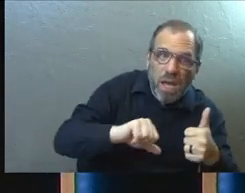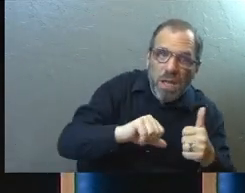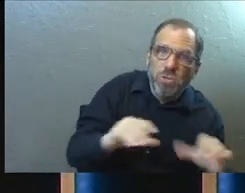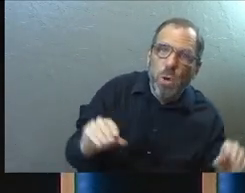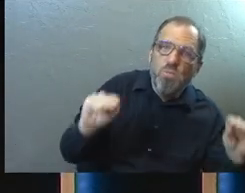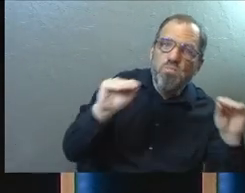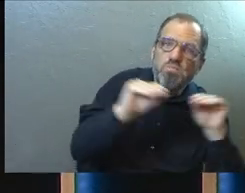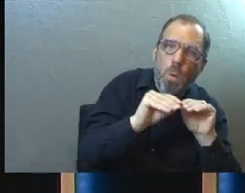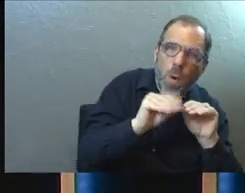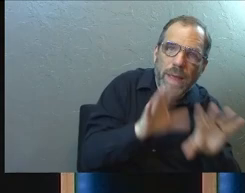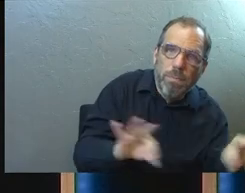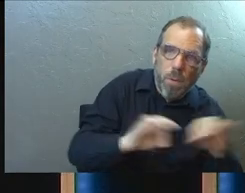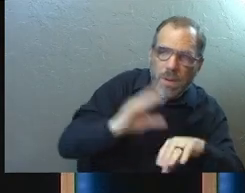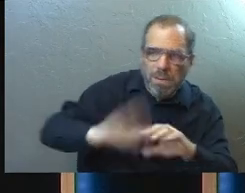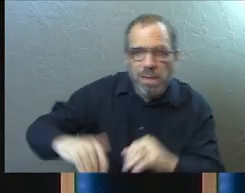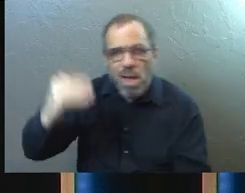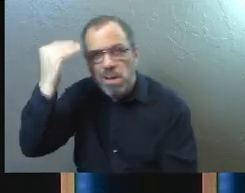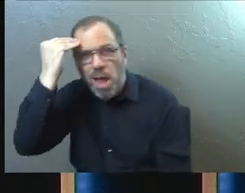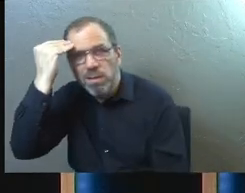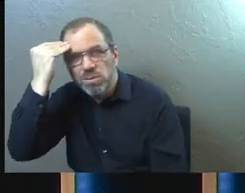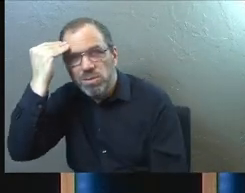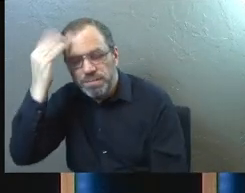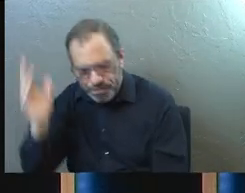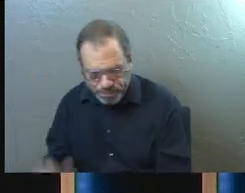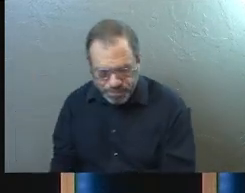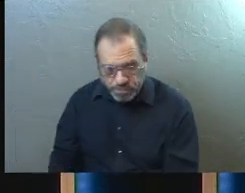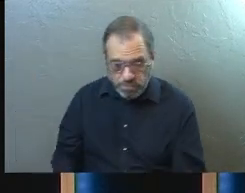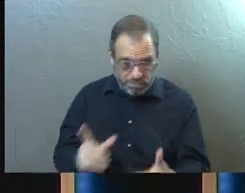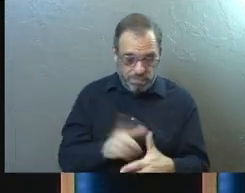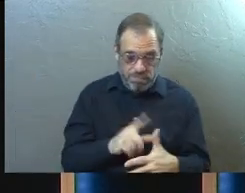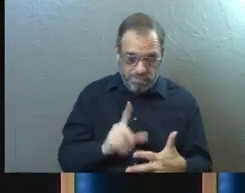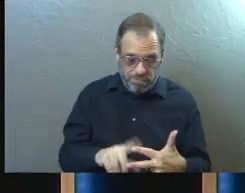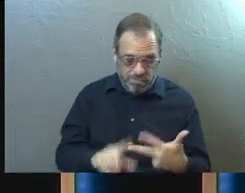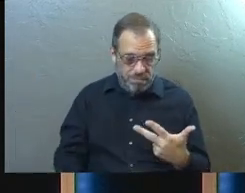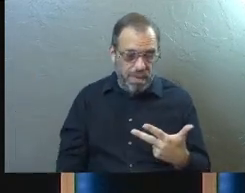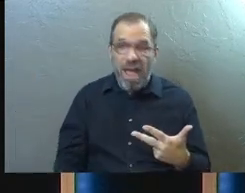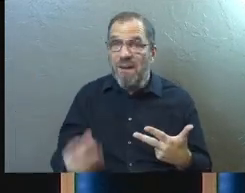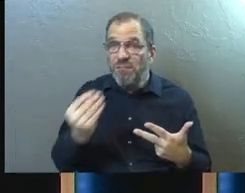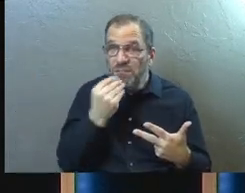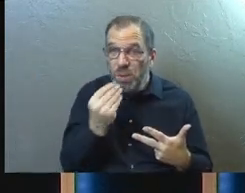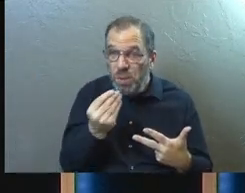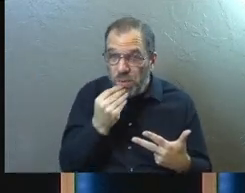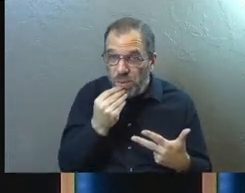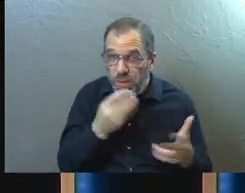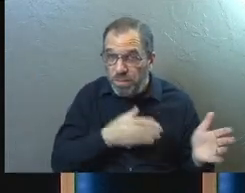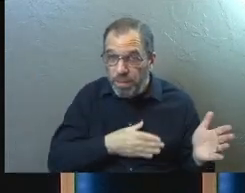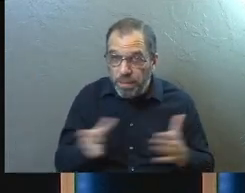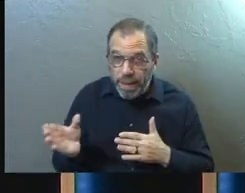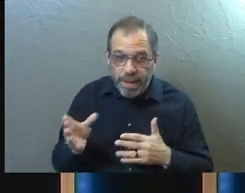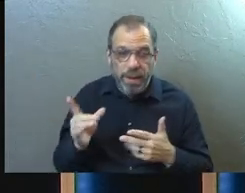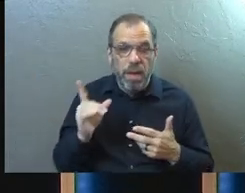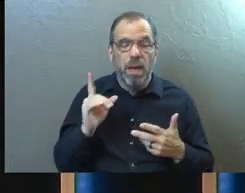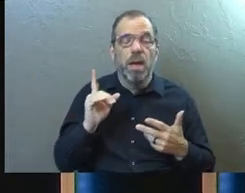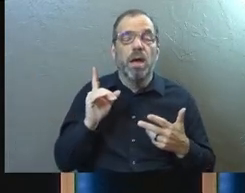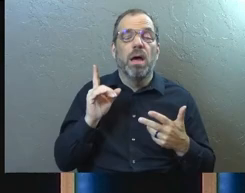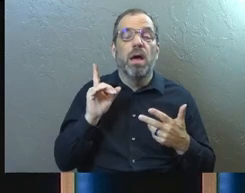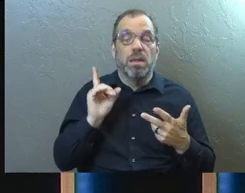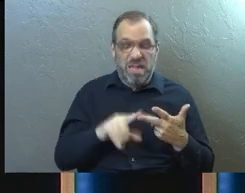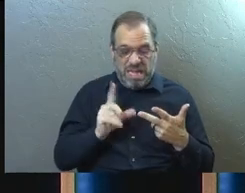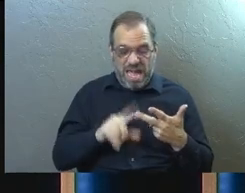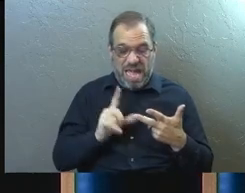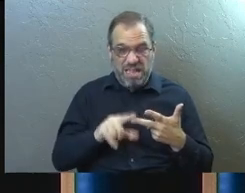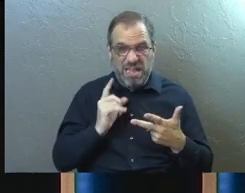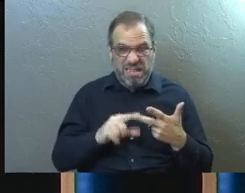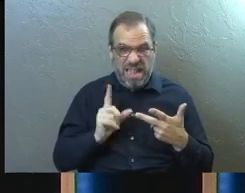is more important. And these first three things is all just about food and how it's prepared. And then the the